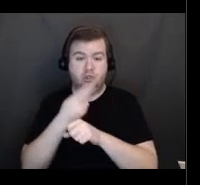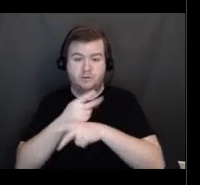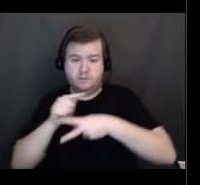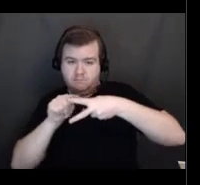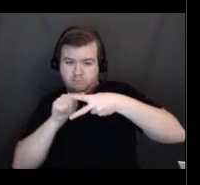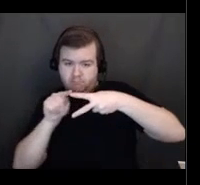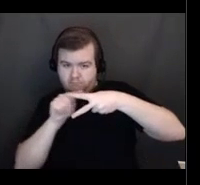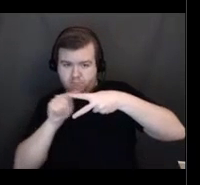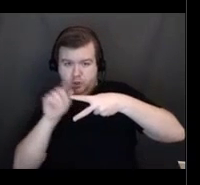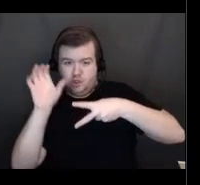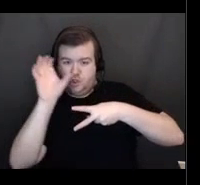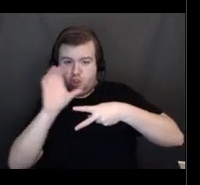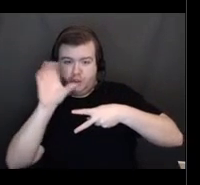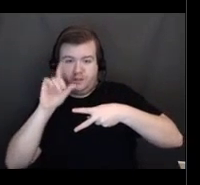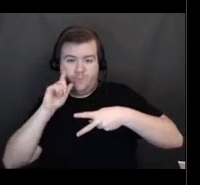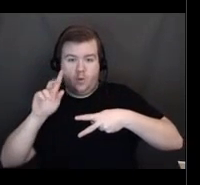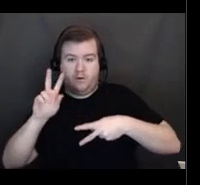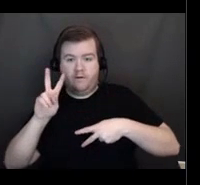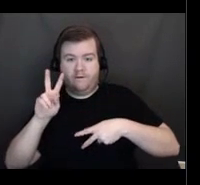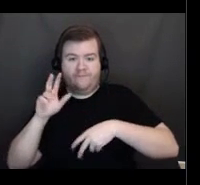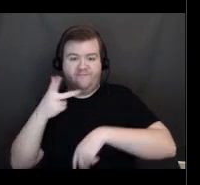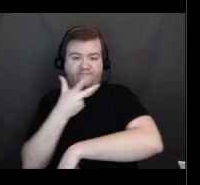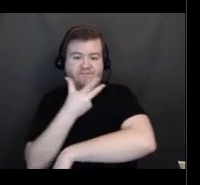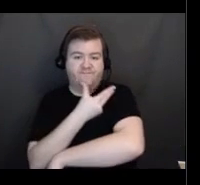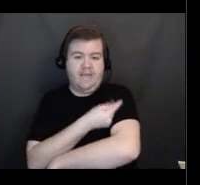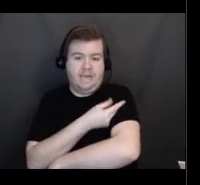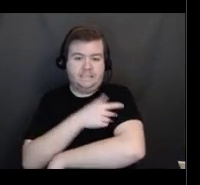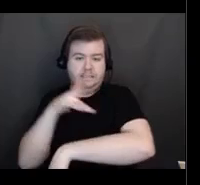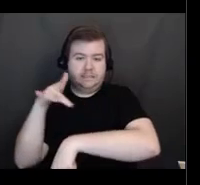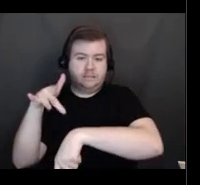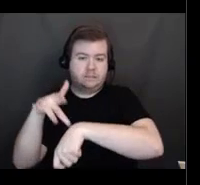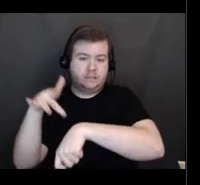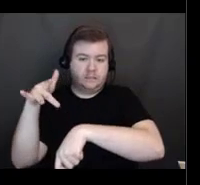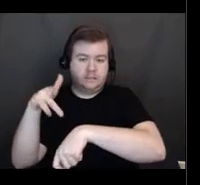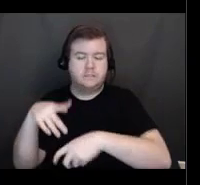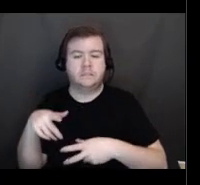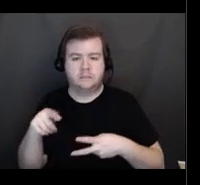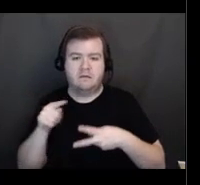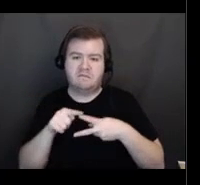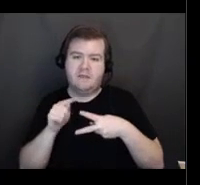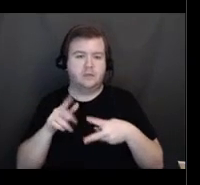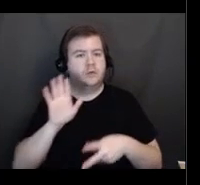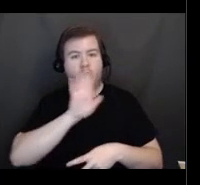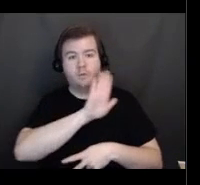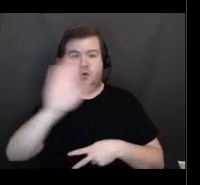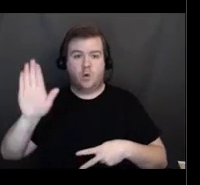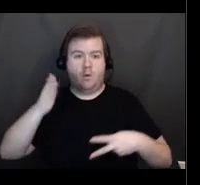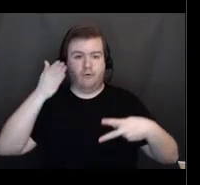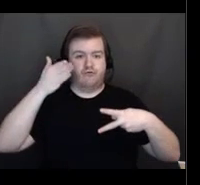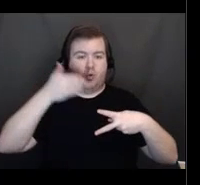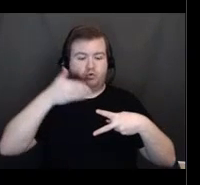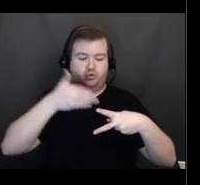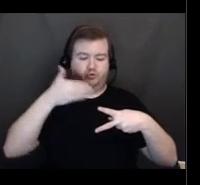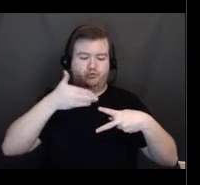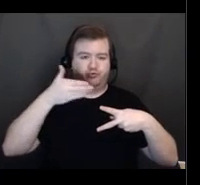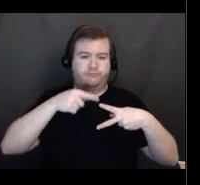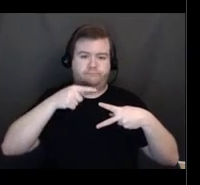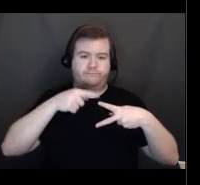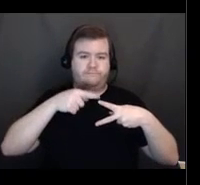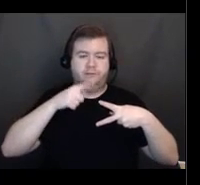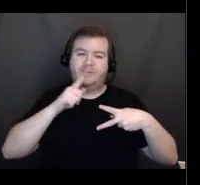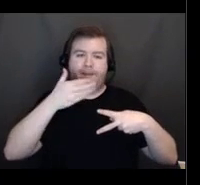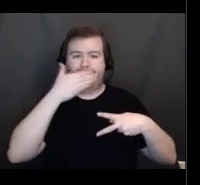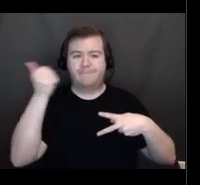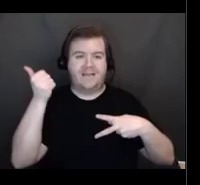section at the top option one is. That is, that is, going to be your go-to. It really is the best place